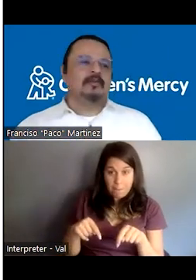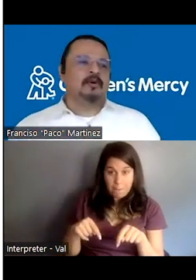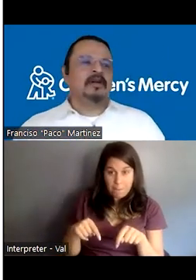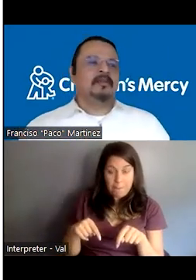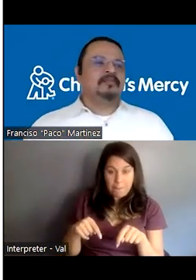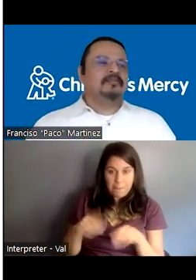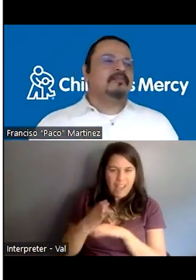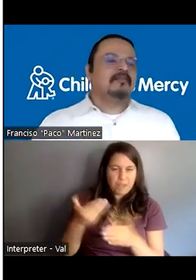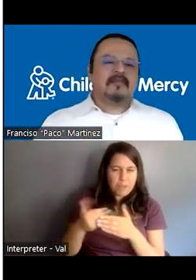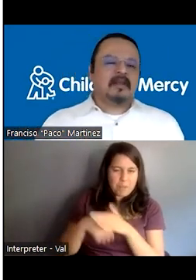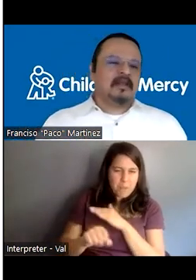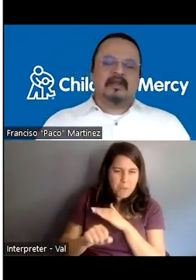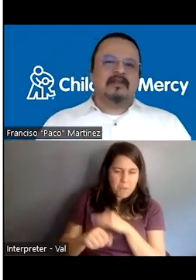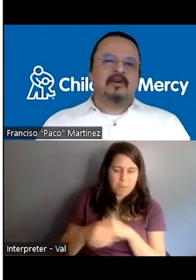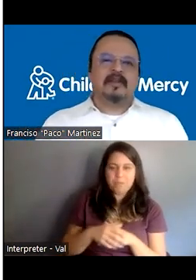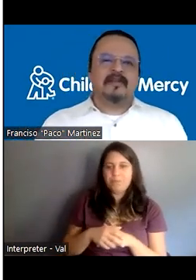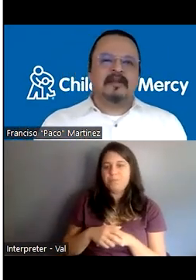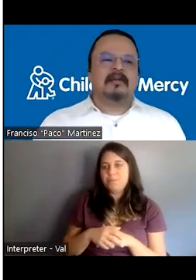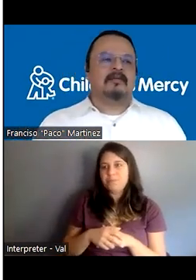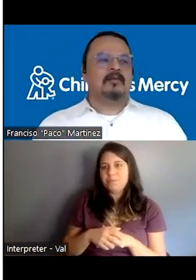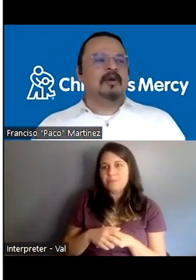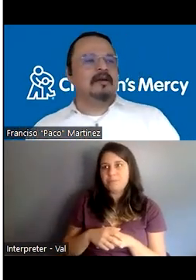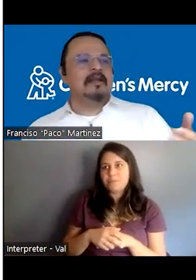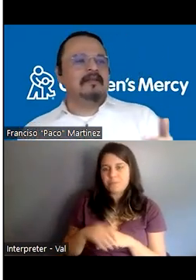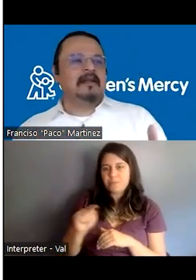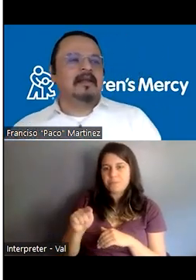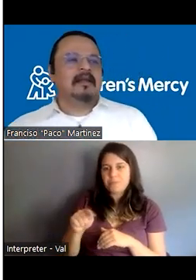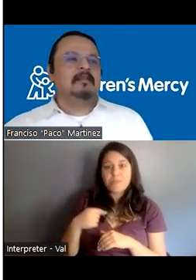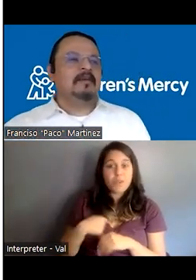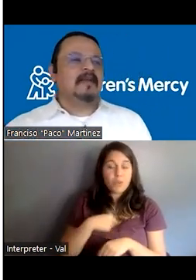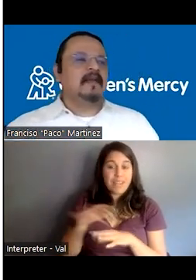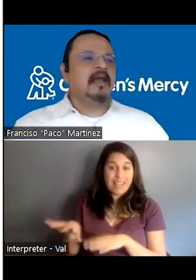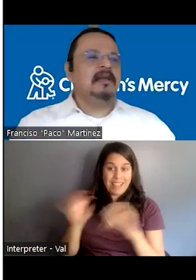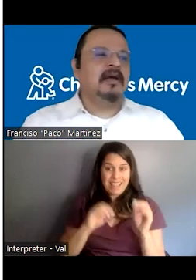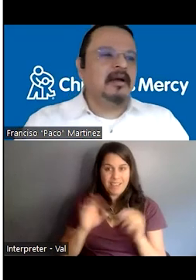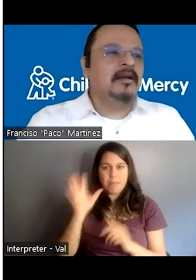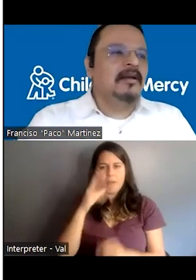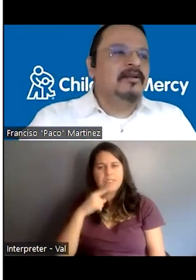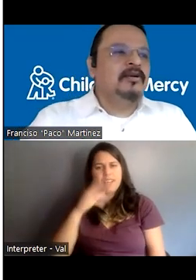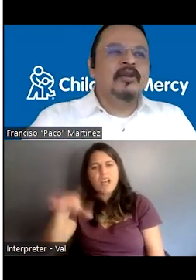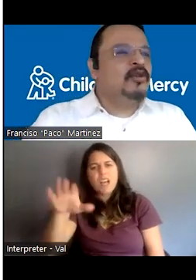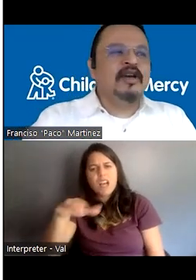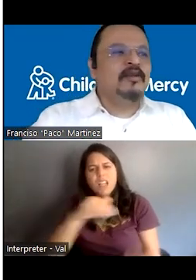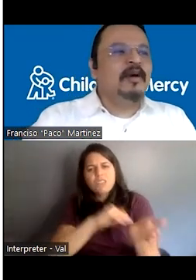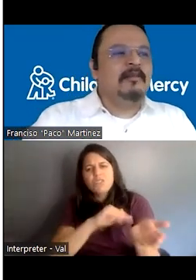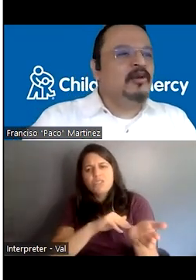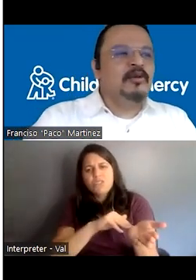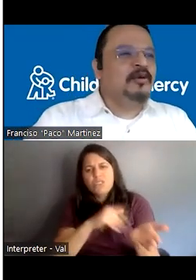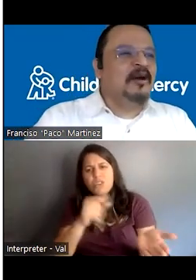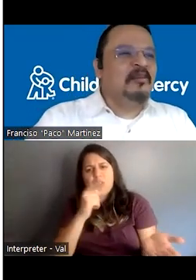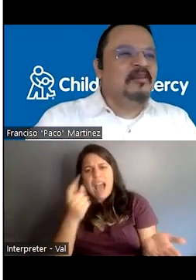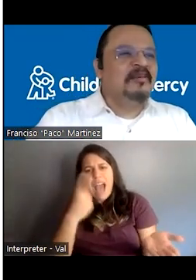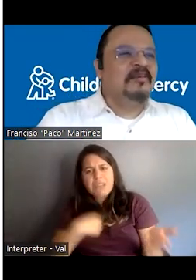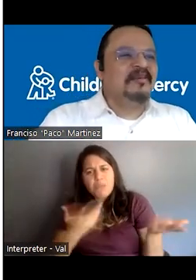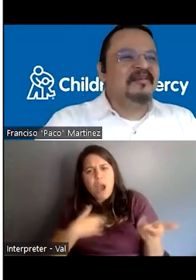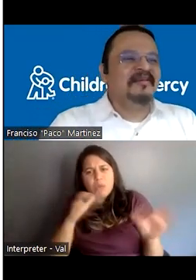baby was born in the four visits, when we were leaving, the mom says, Hey doc, you're not going to ask me what I'm going to